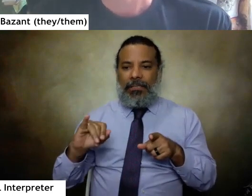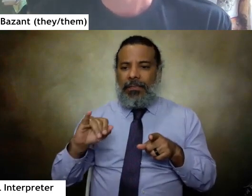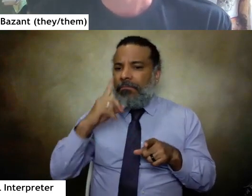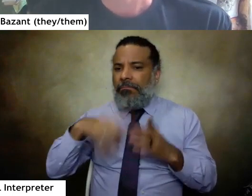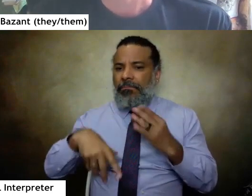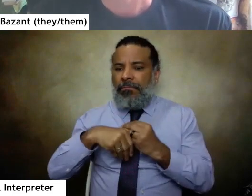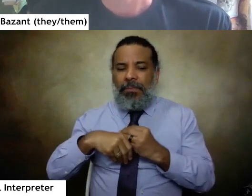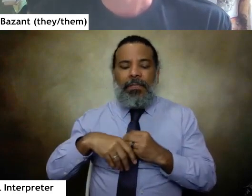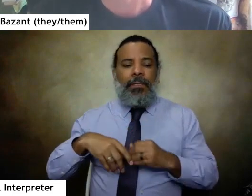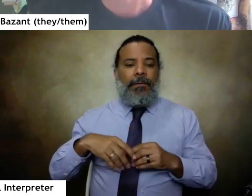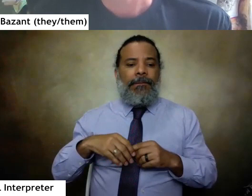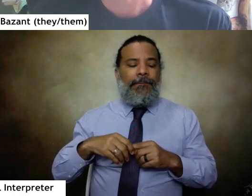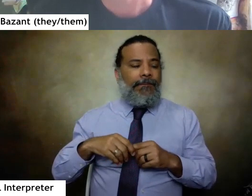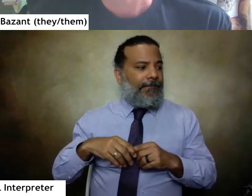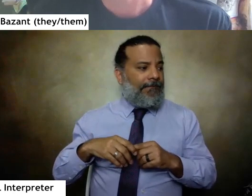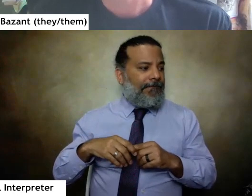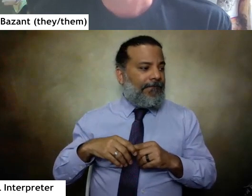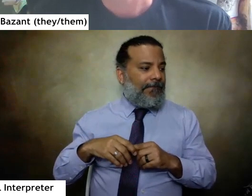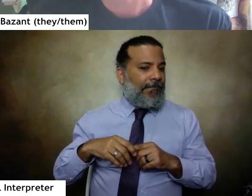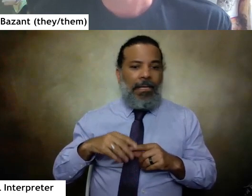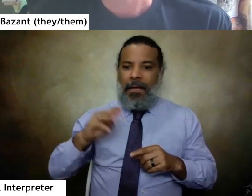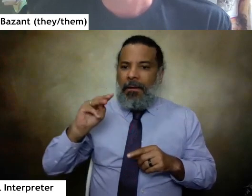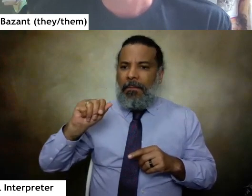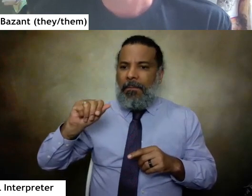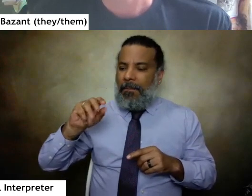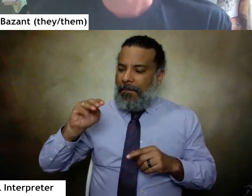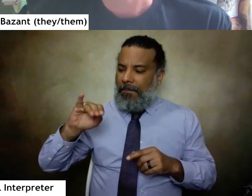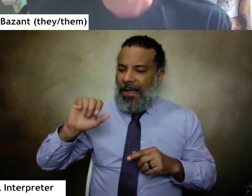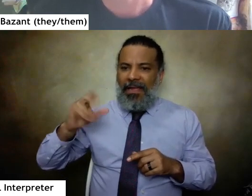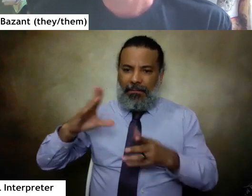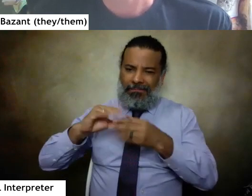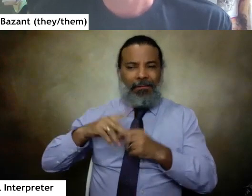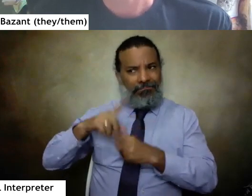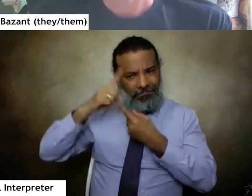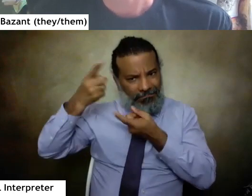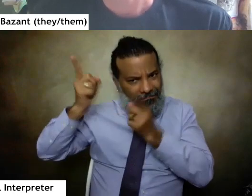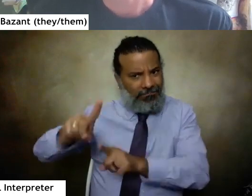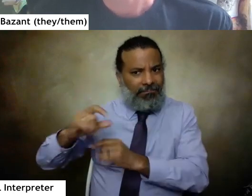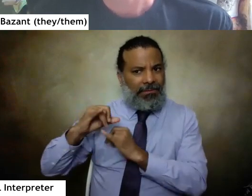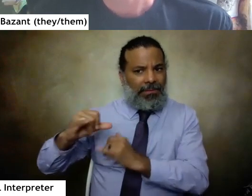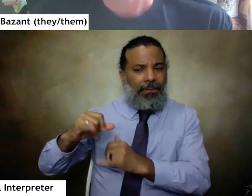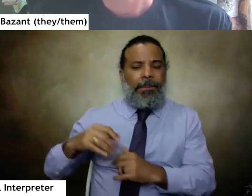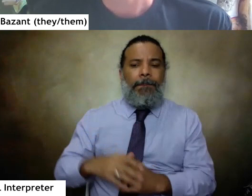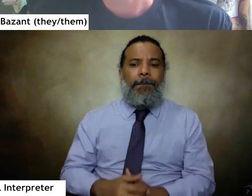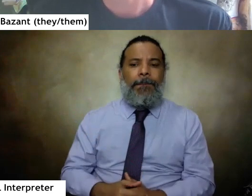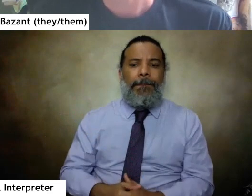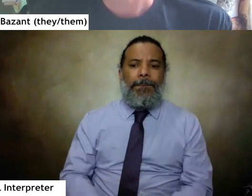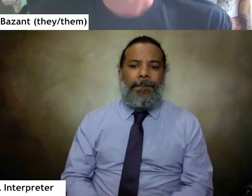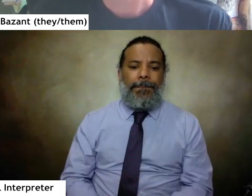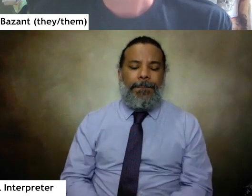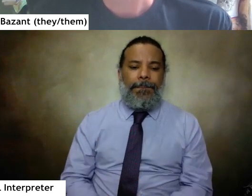that everything micah said i also feel very strongly um and that